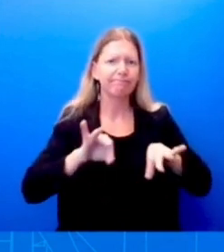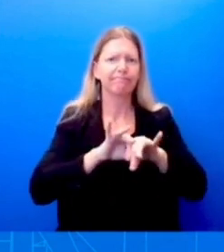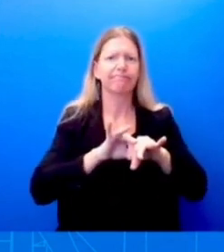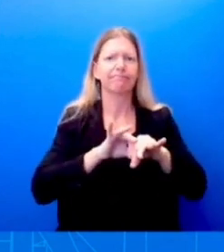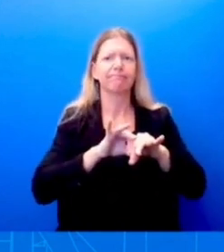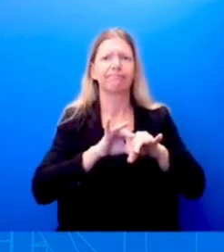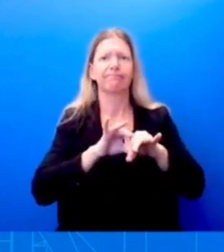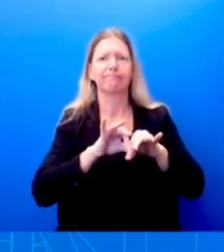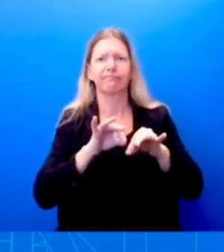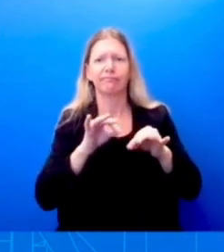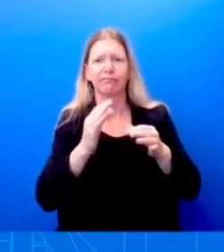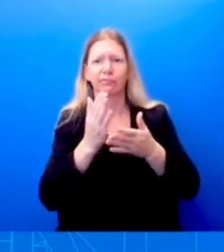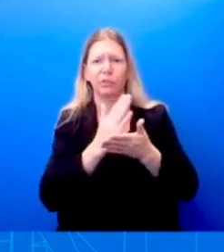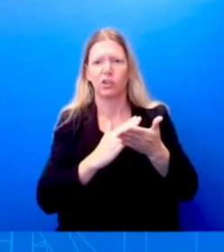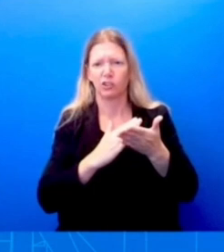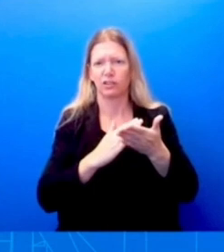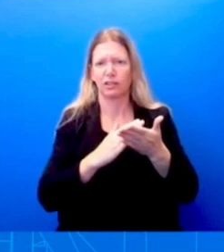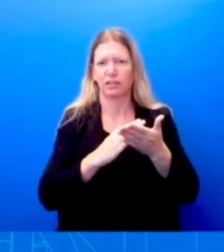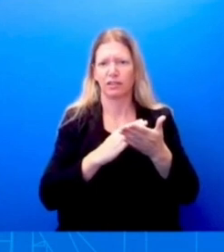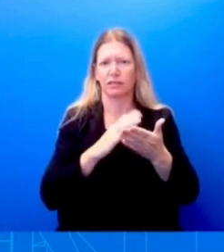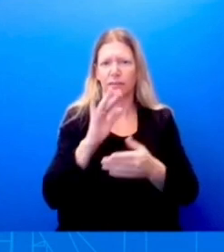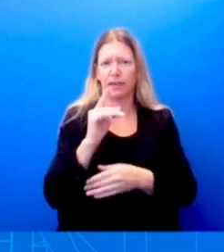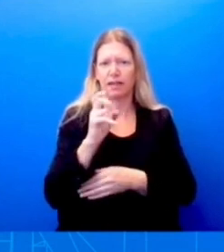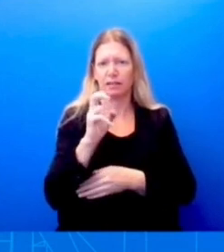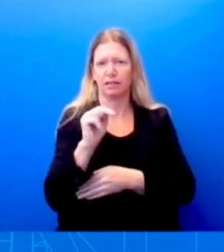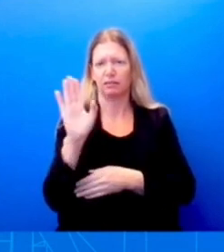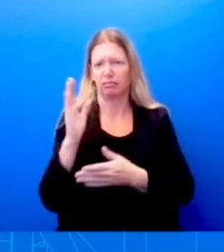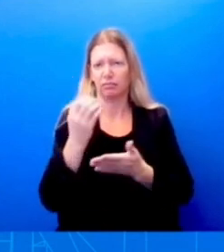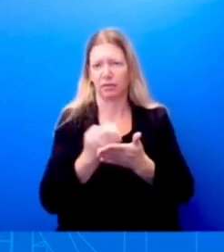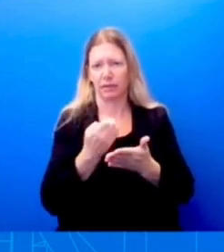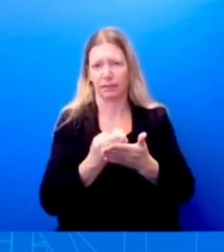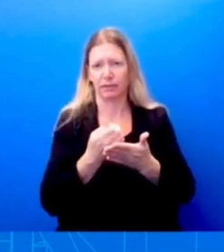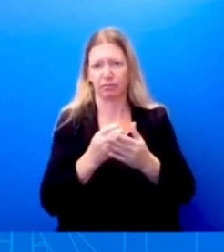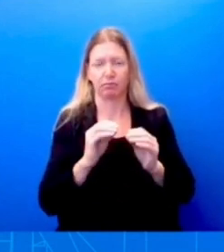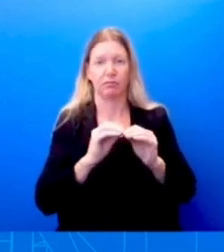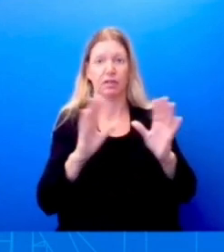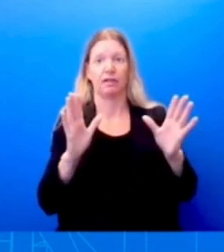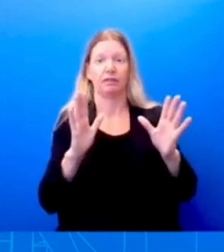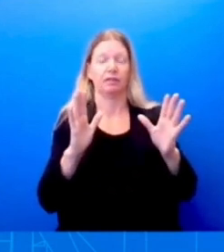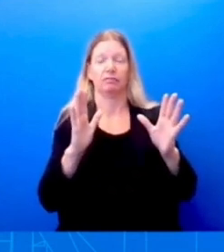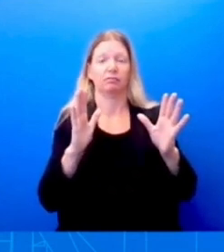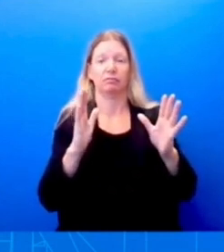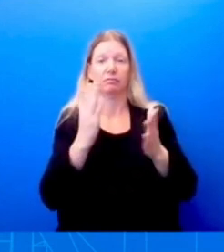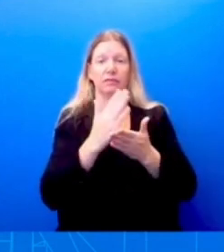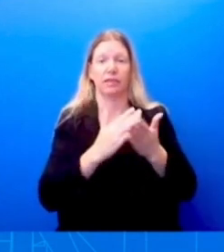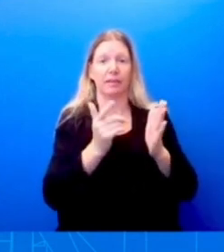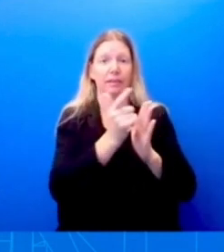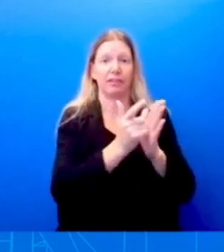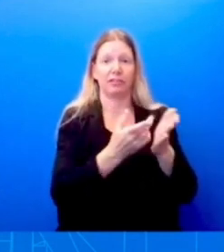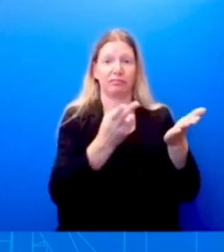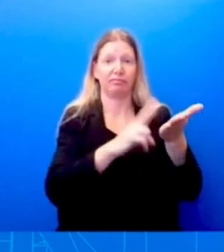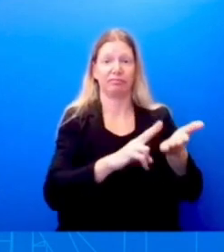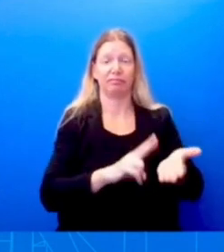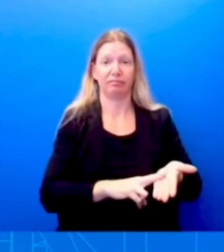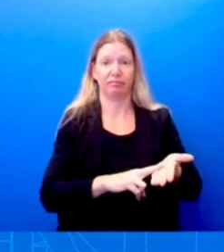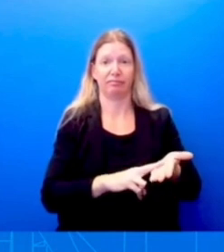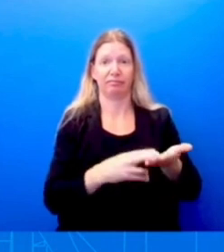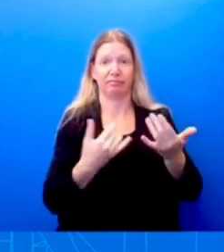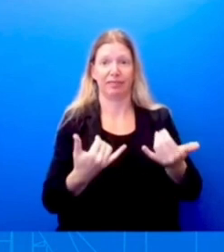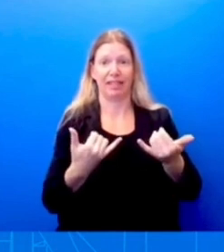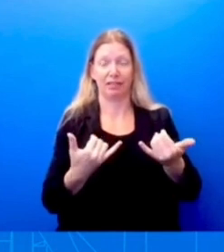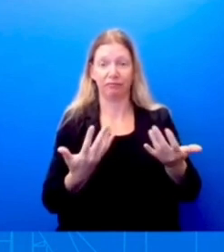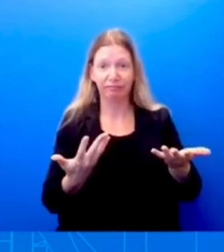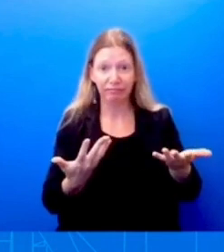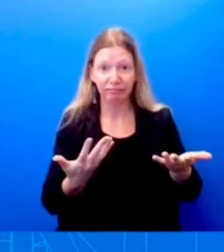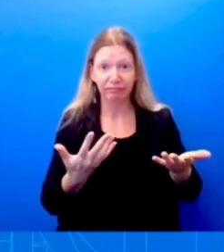legislation, uh, that had led to, um, unemployment being under 4%, when it's led to millions of jobs being created, uh,